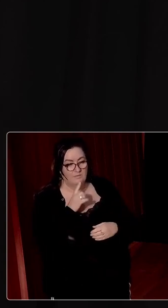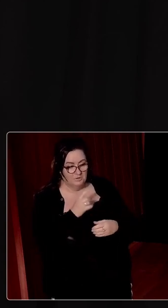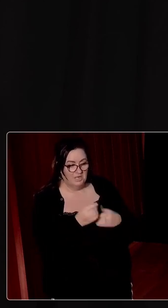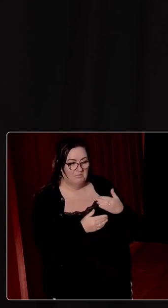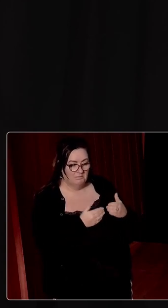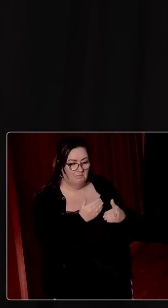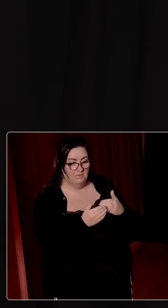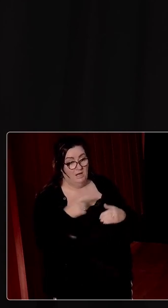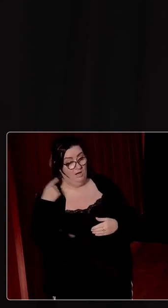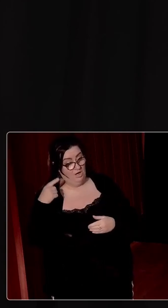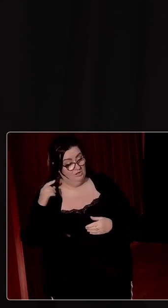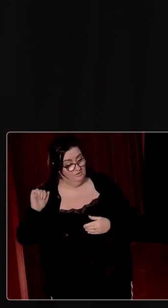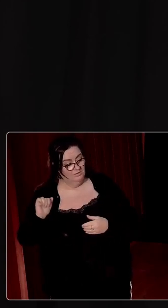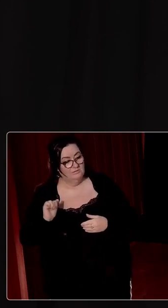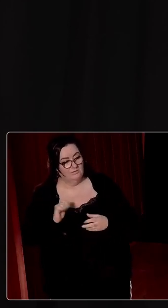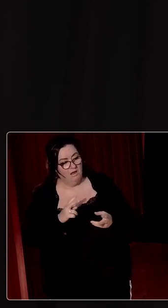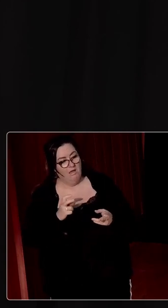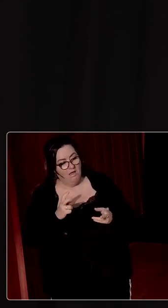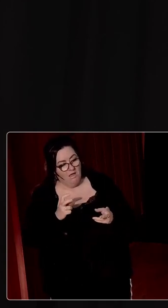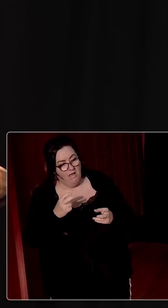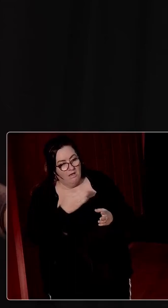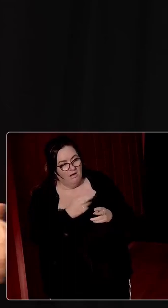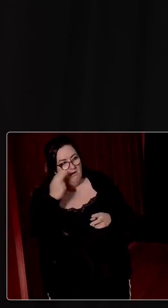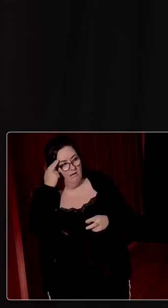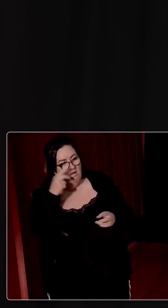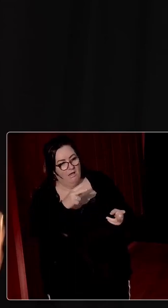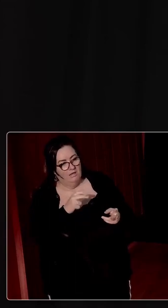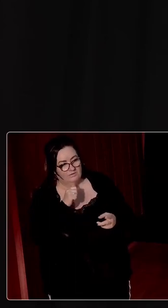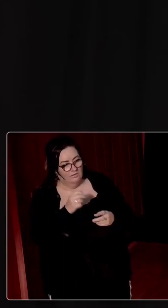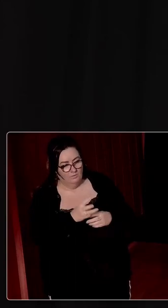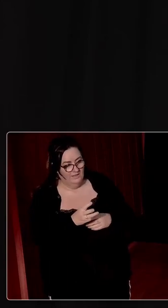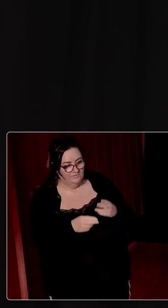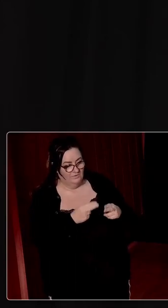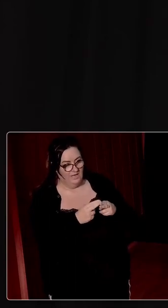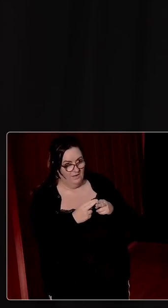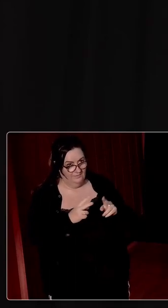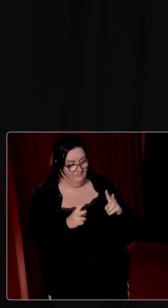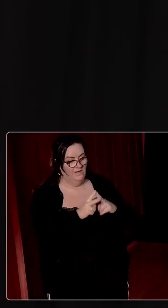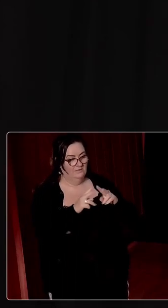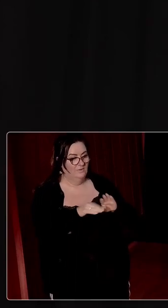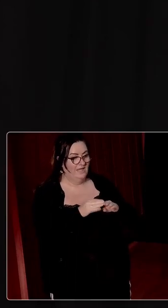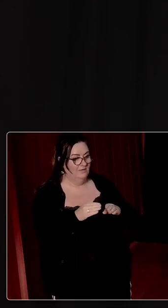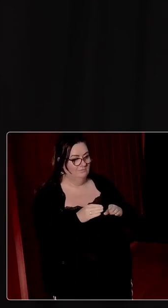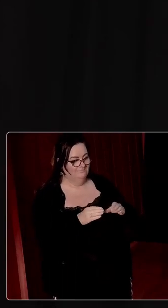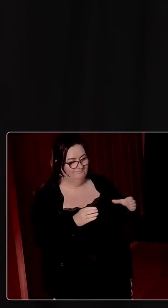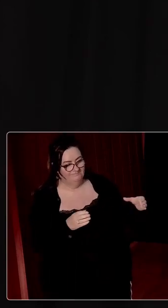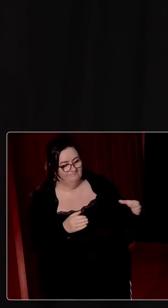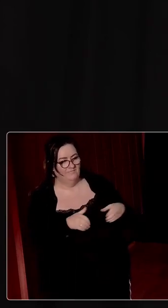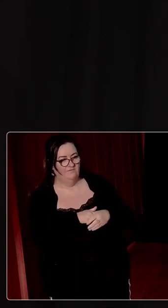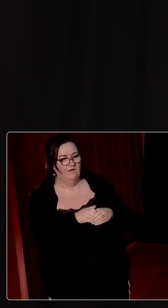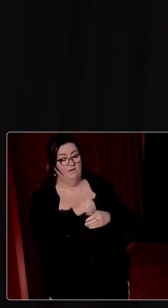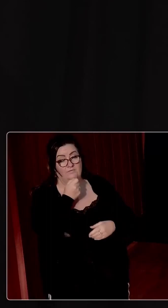gradually, London understood that there was no way of addressing the violence in the north without bringing Dublin in.